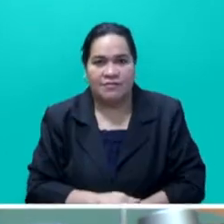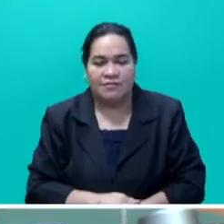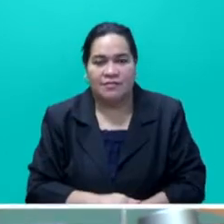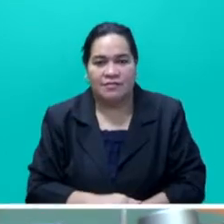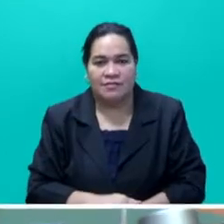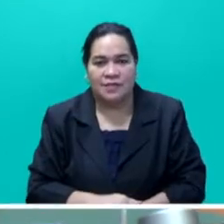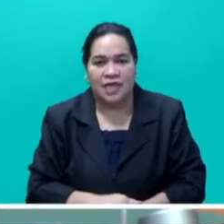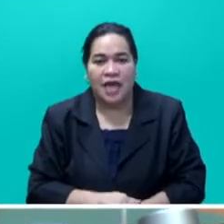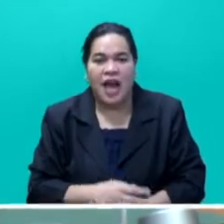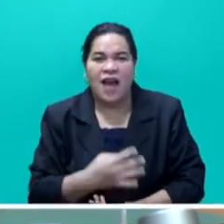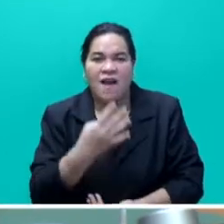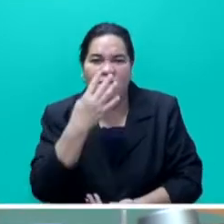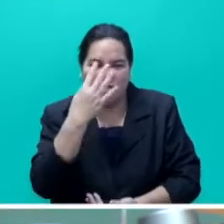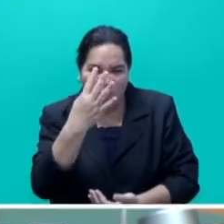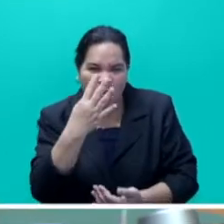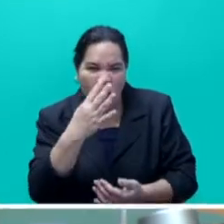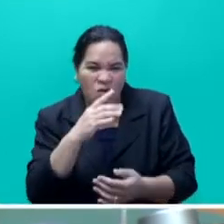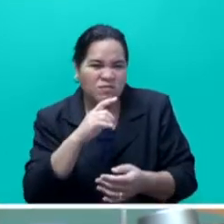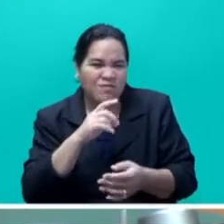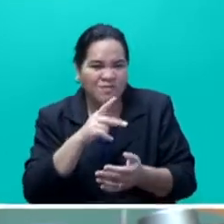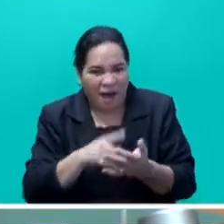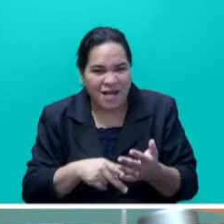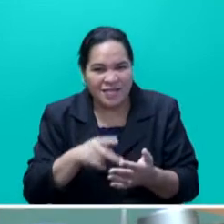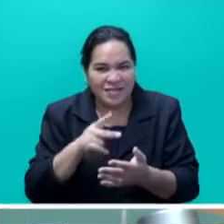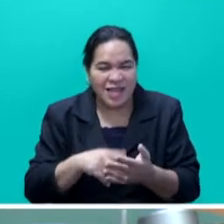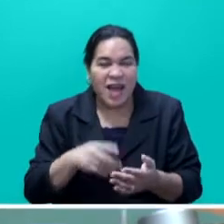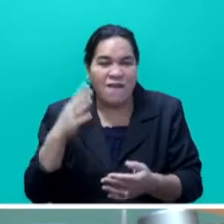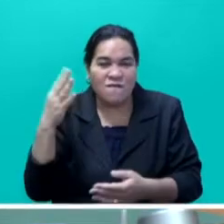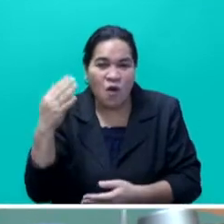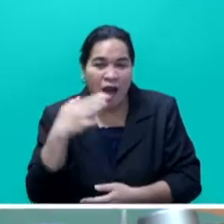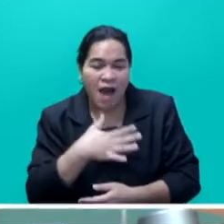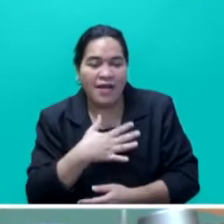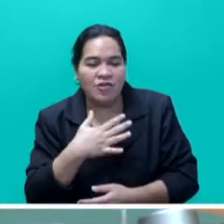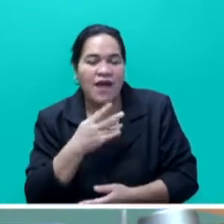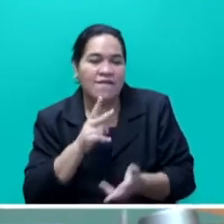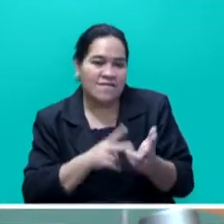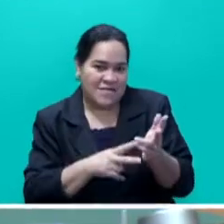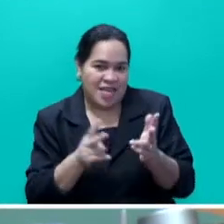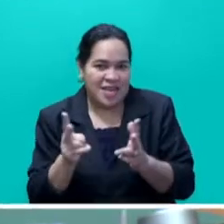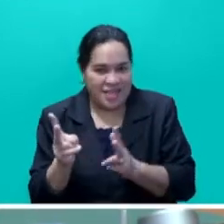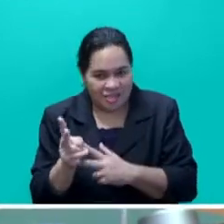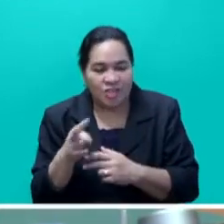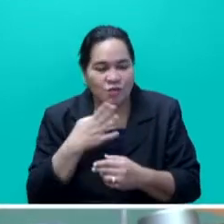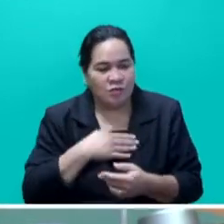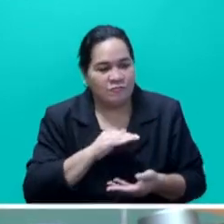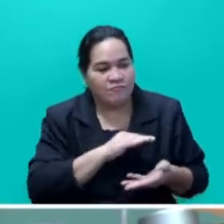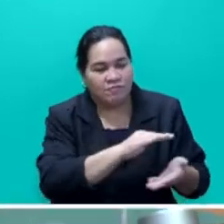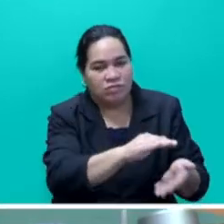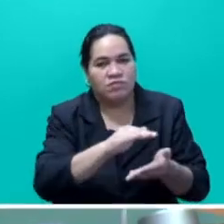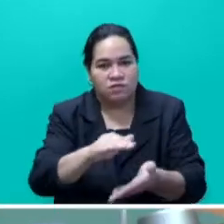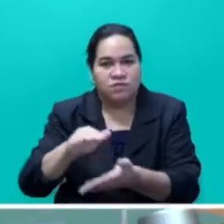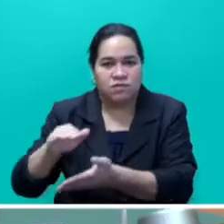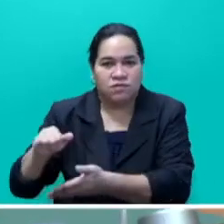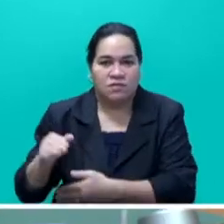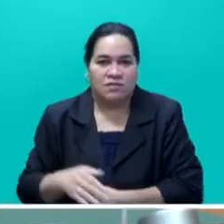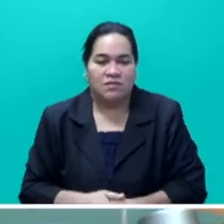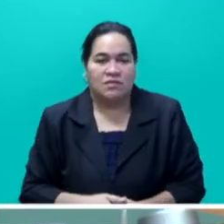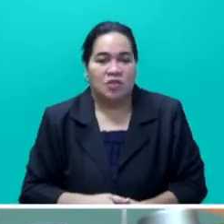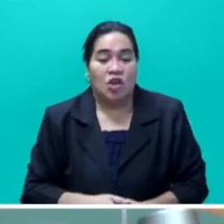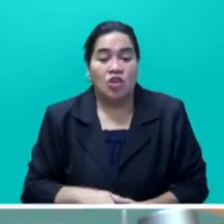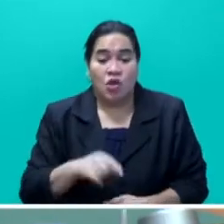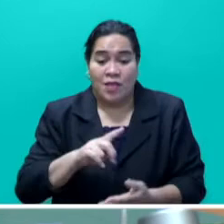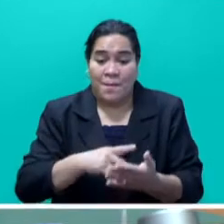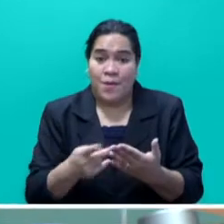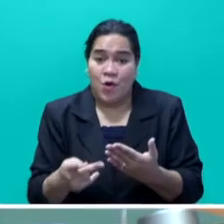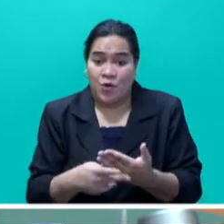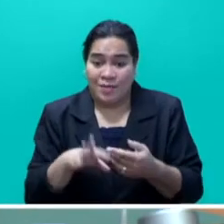four rounds, Mr Speaker Sayer, so we're looking at 400 villages. Mr ladies and gentlemen, Honorable Speaker Sayer, this program